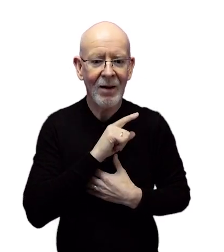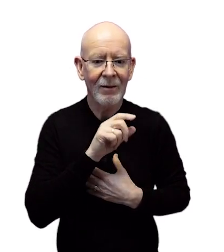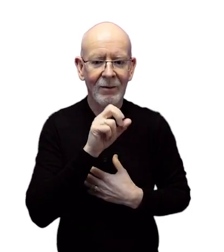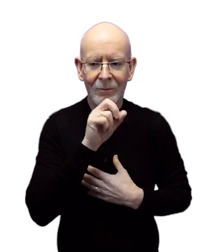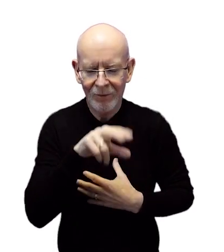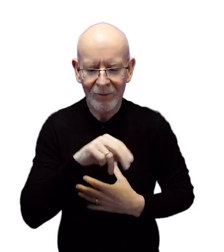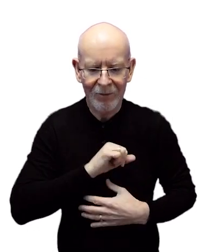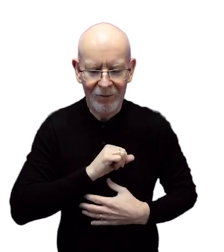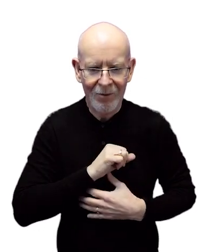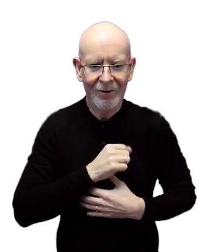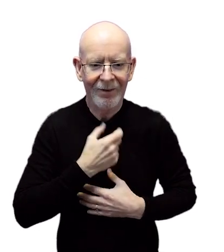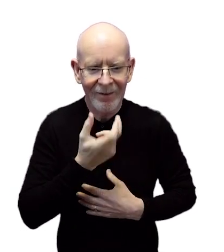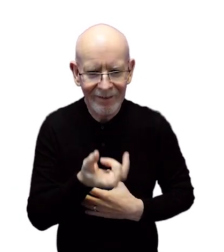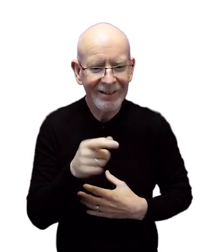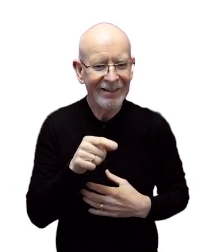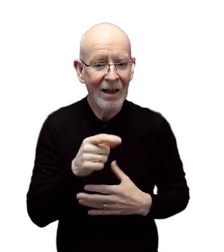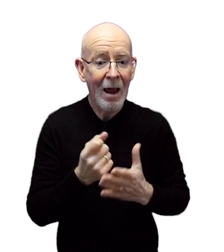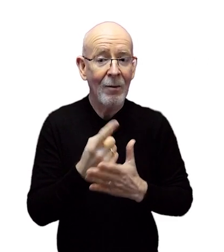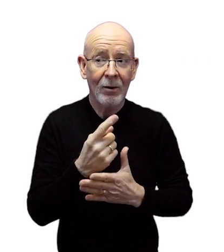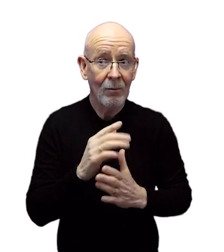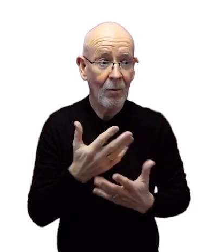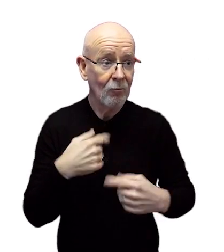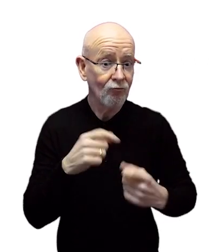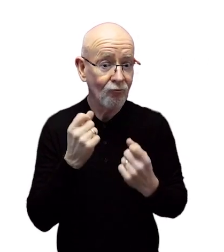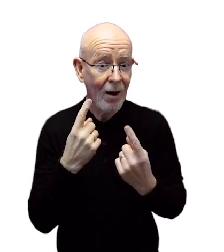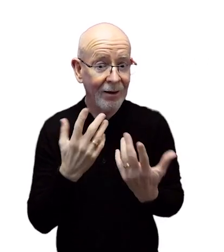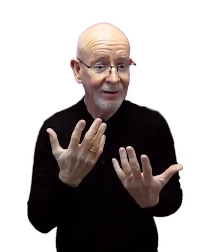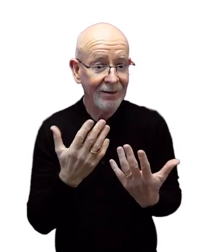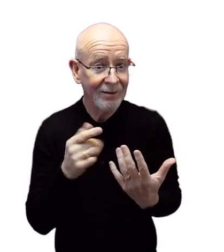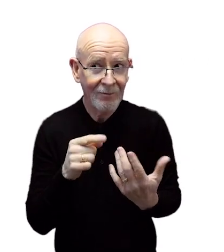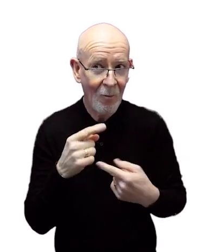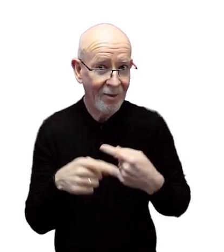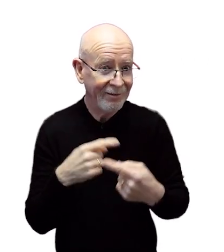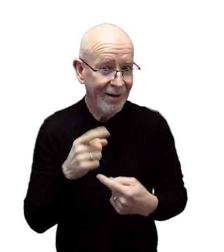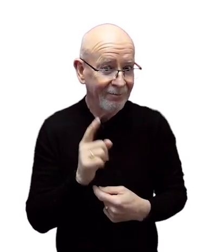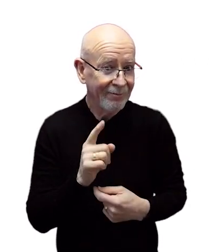cough it up. All this happens without us realising all of the time.